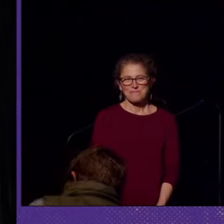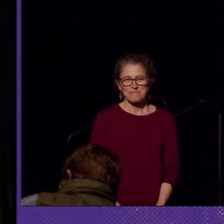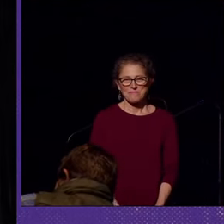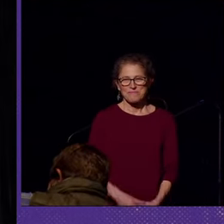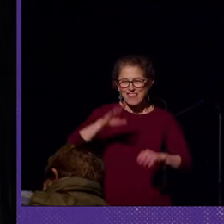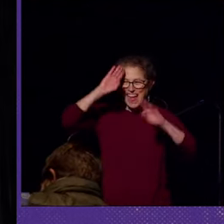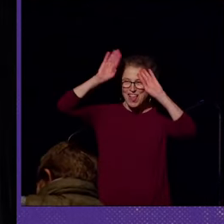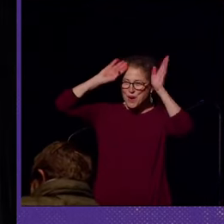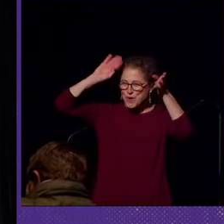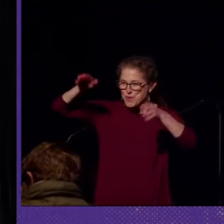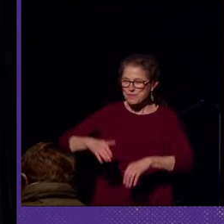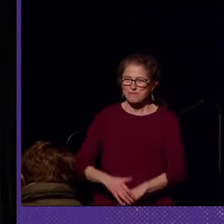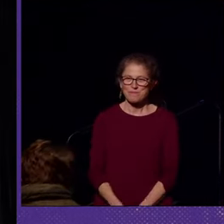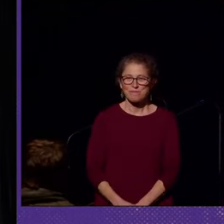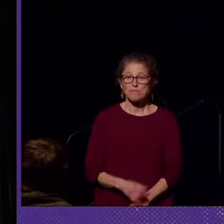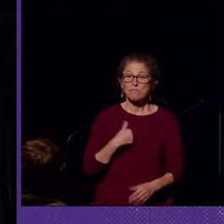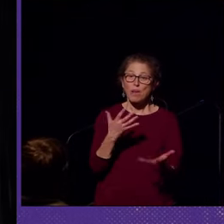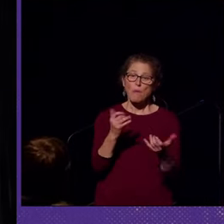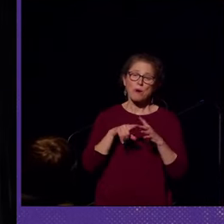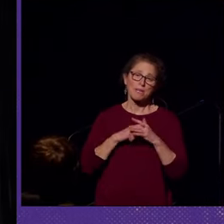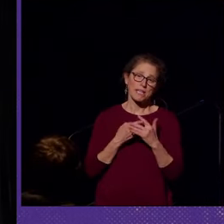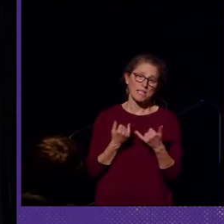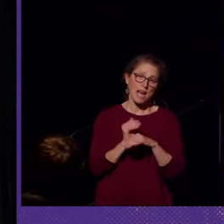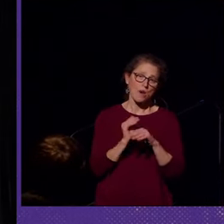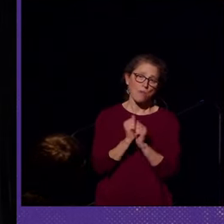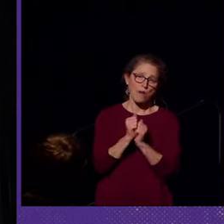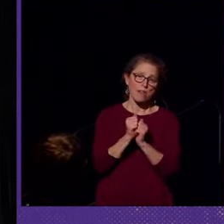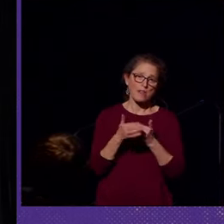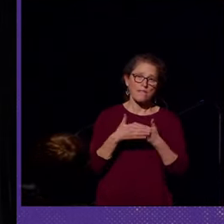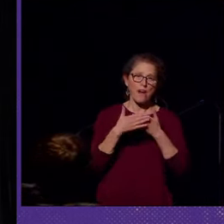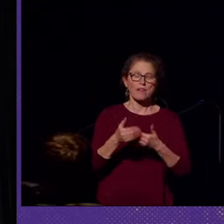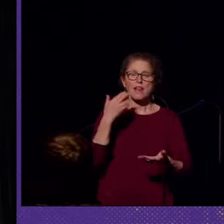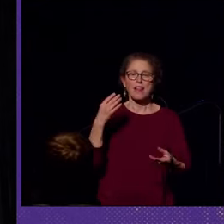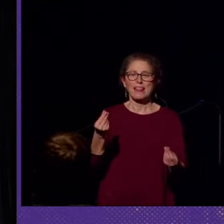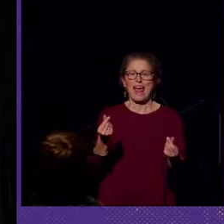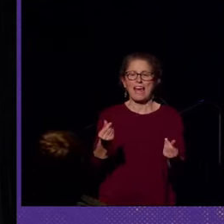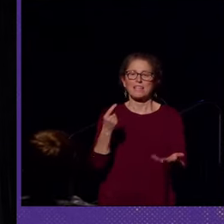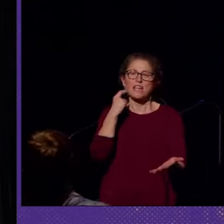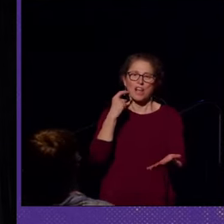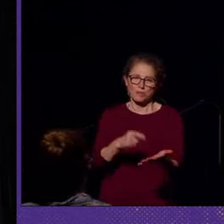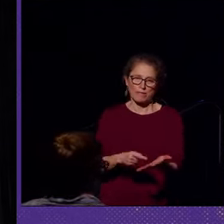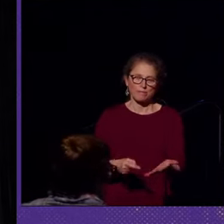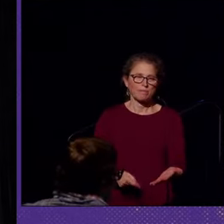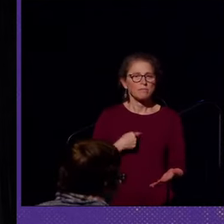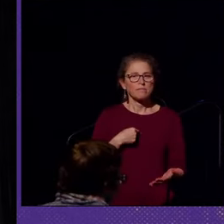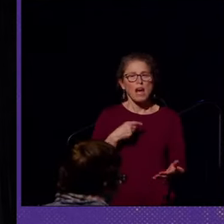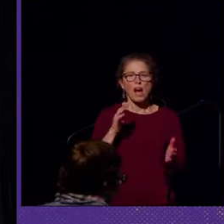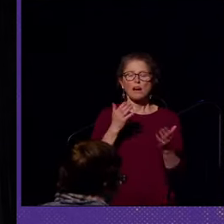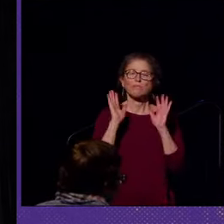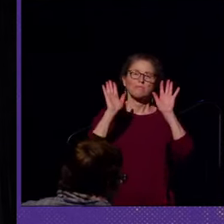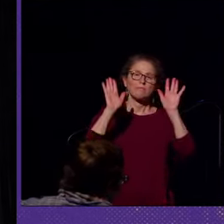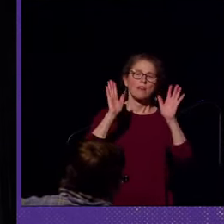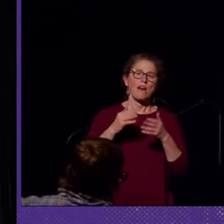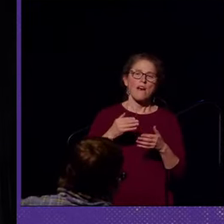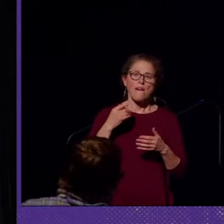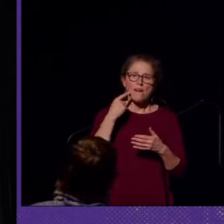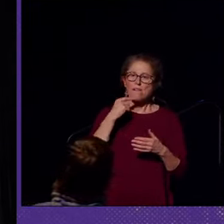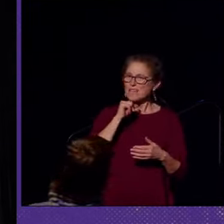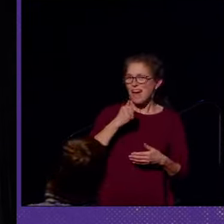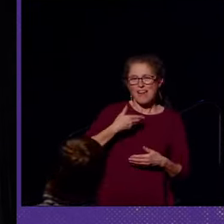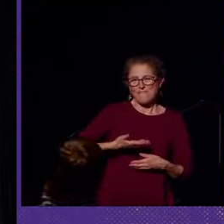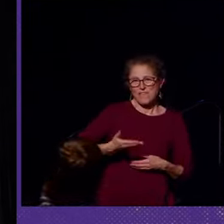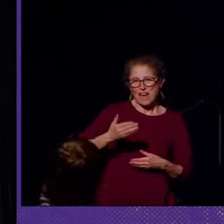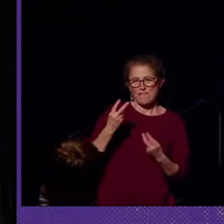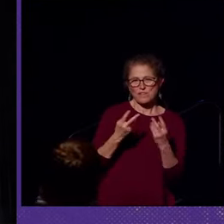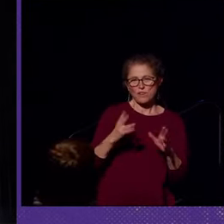Hello. I'd like to begin tonight with the following land acknowledgements. I am a grateful but uninvited visitor to